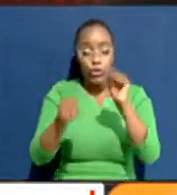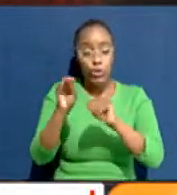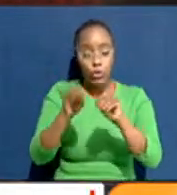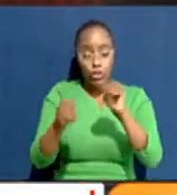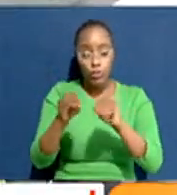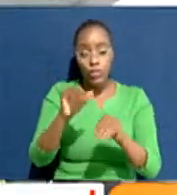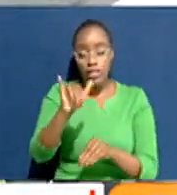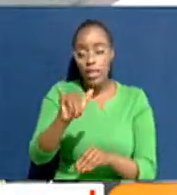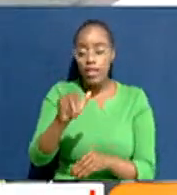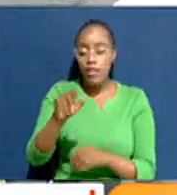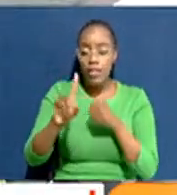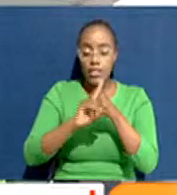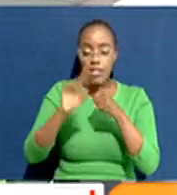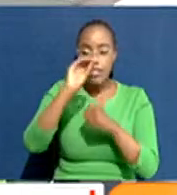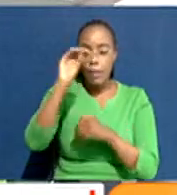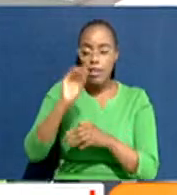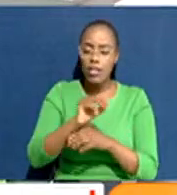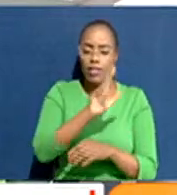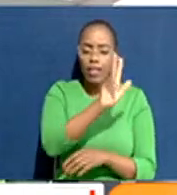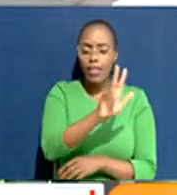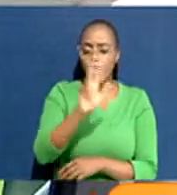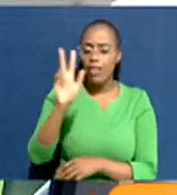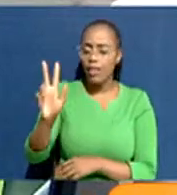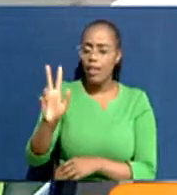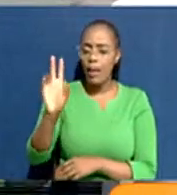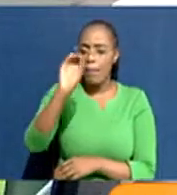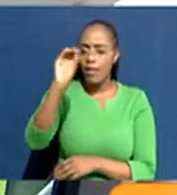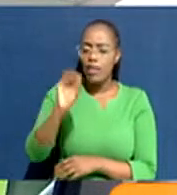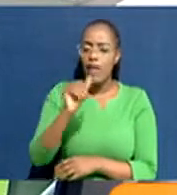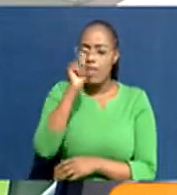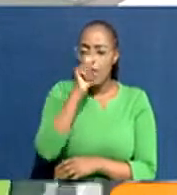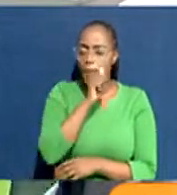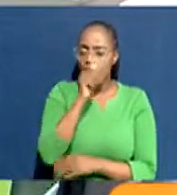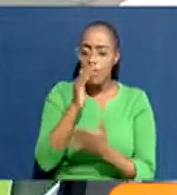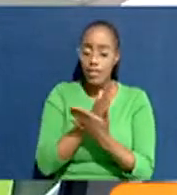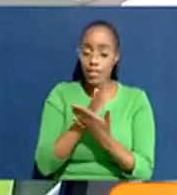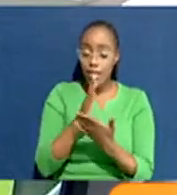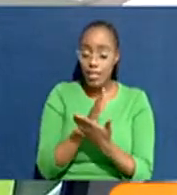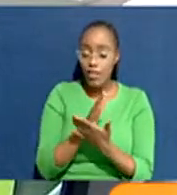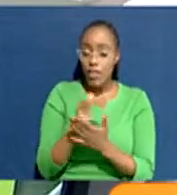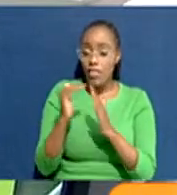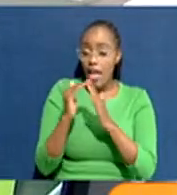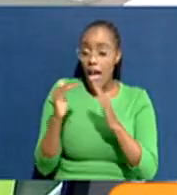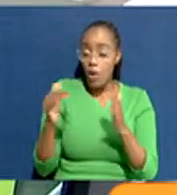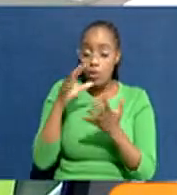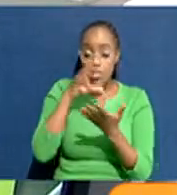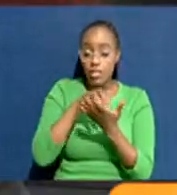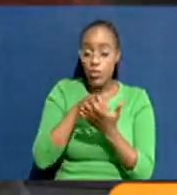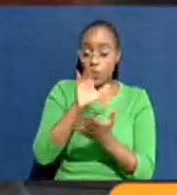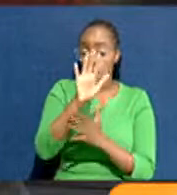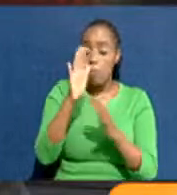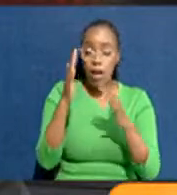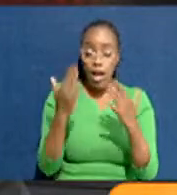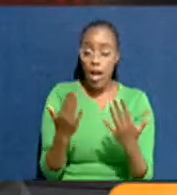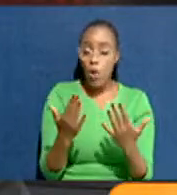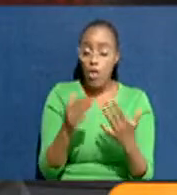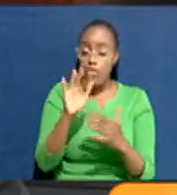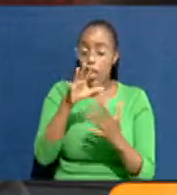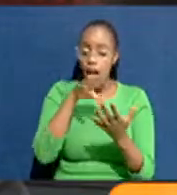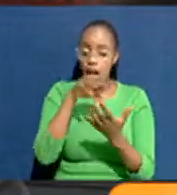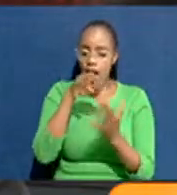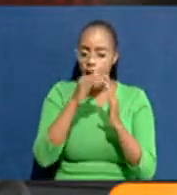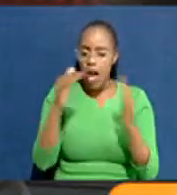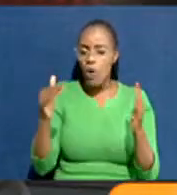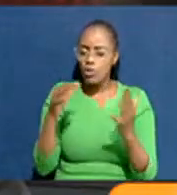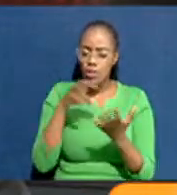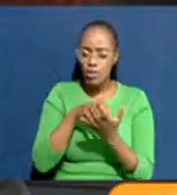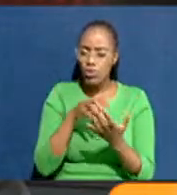6%, the 3 and 3, and the private sector, what is the housing situation? Is the housing situation